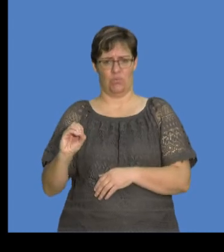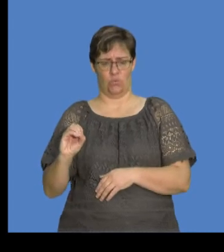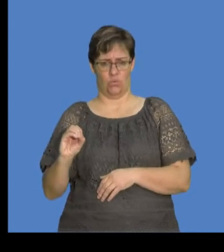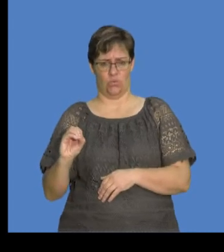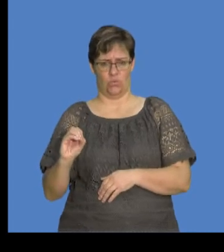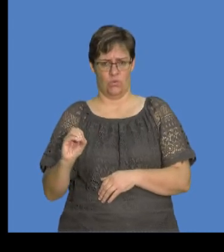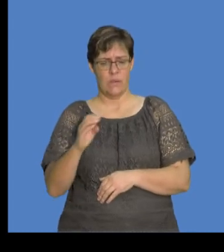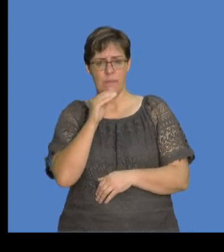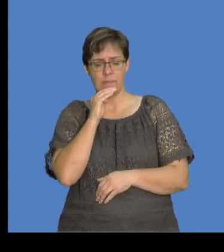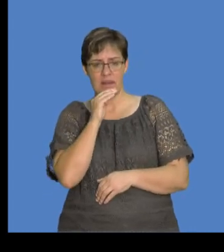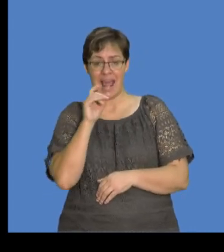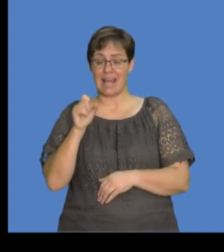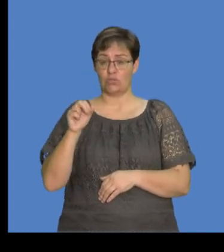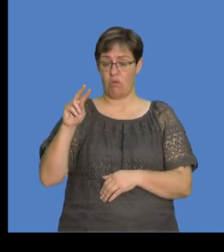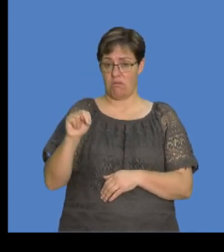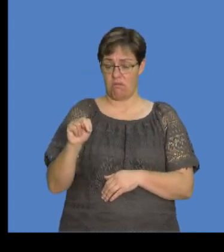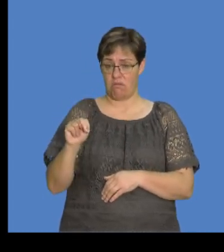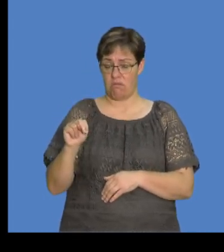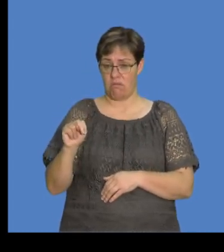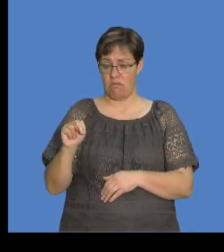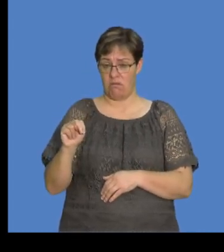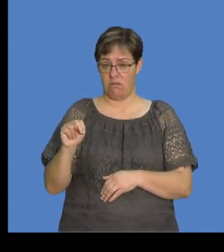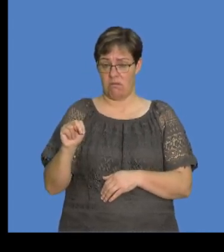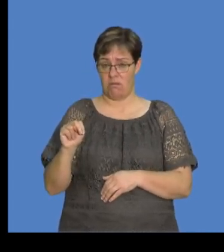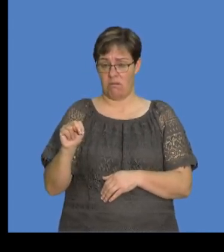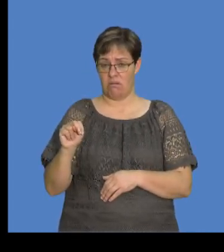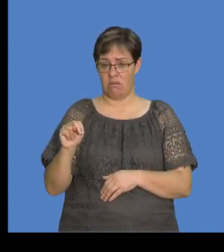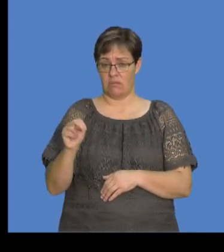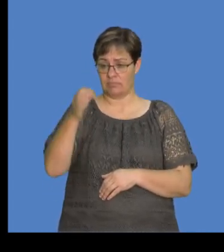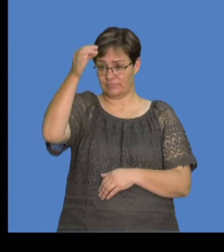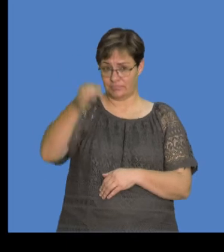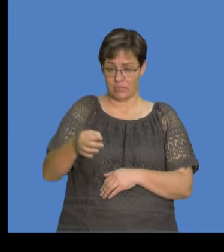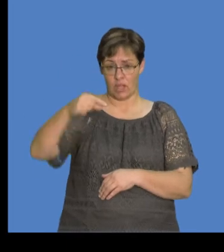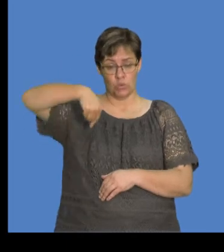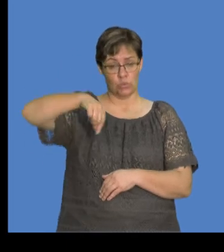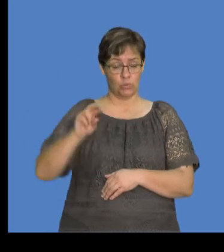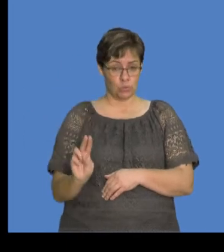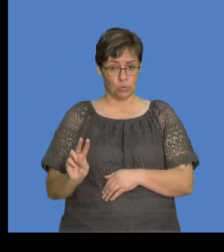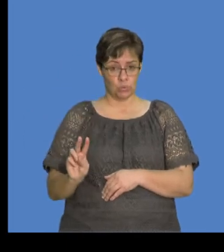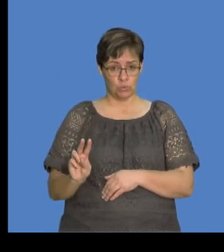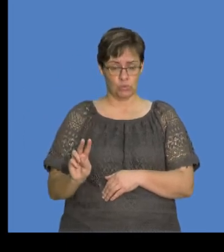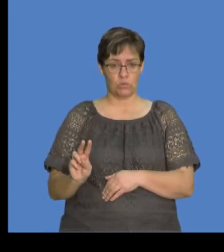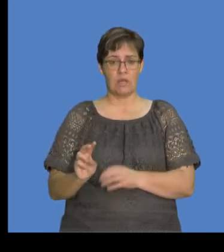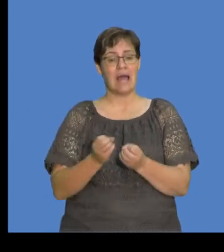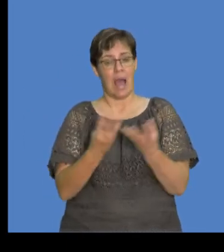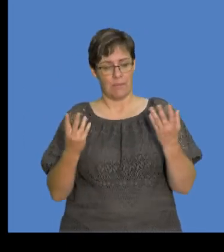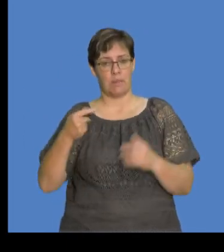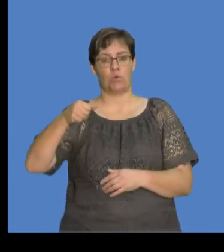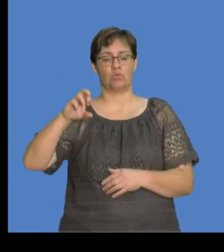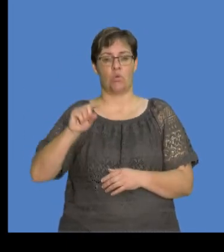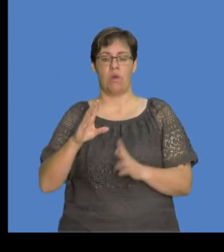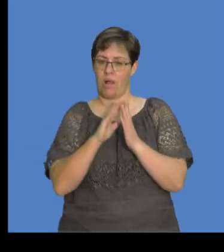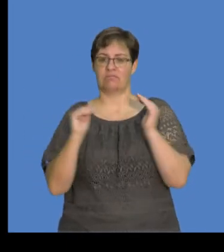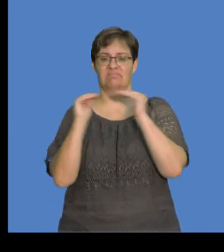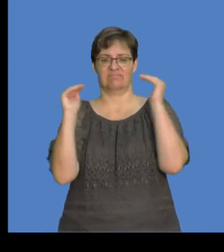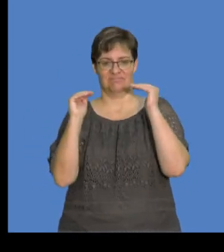mean? It means the number of electrons on sphere Q2 is equal to the number of protons. Hence, the net